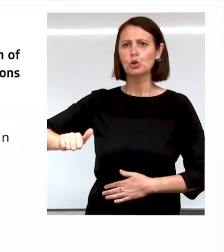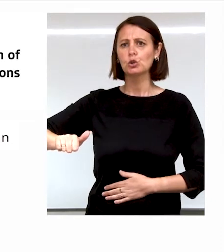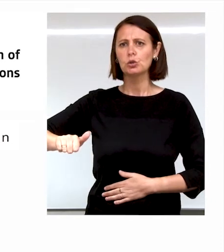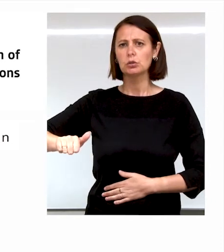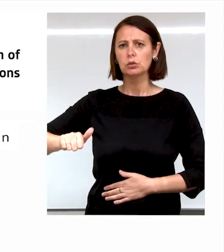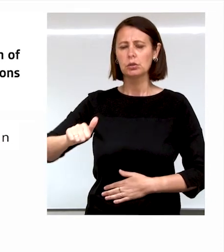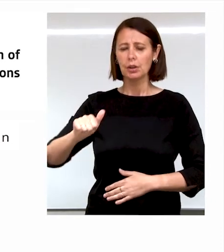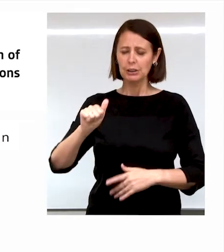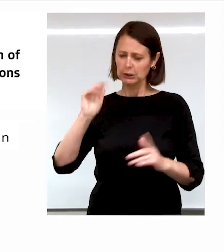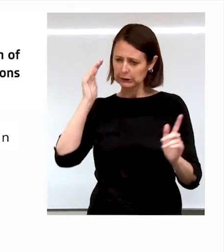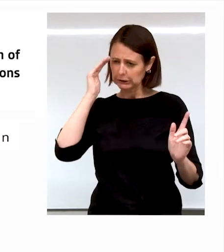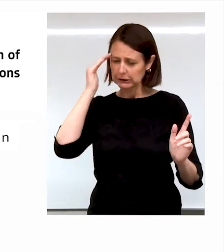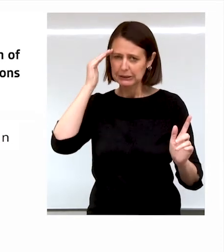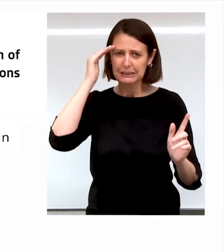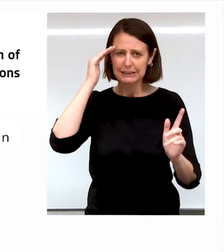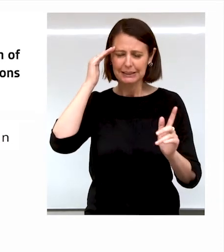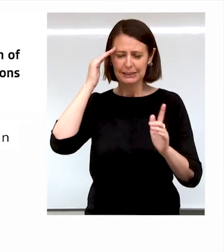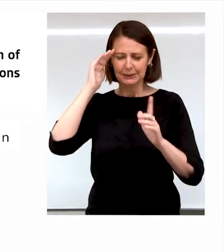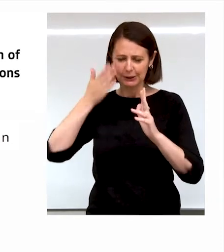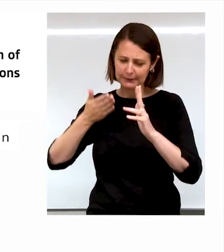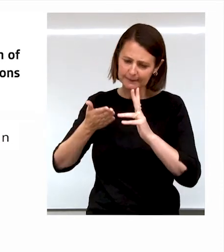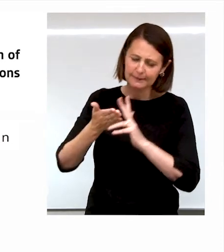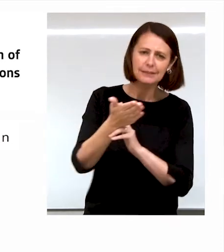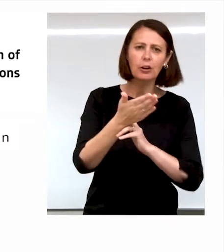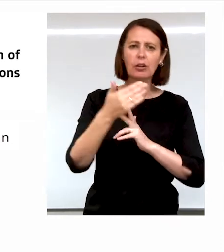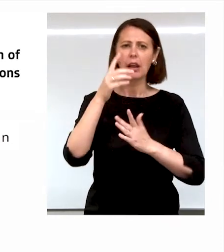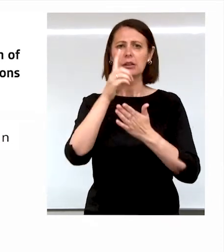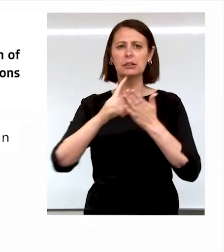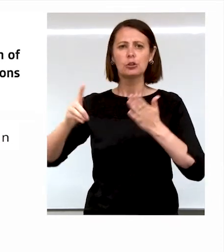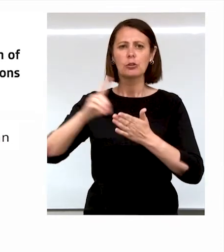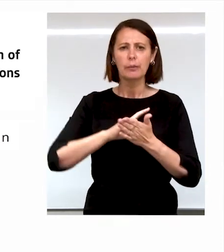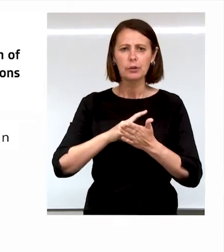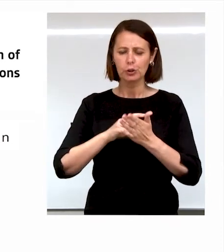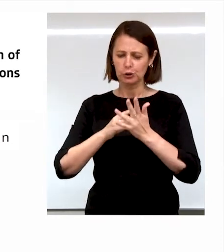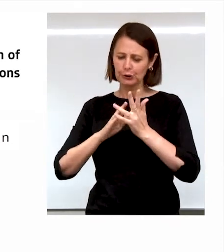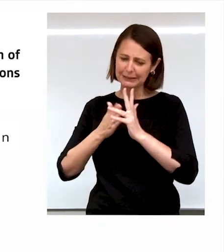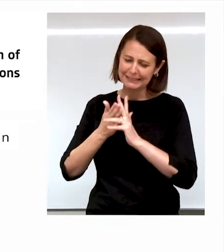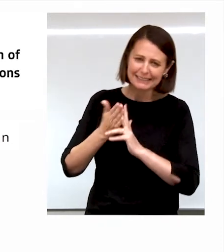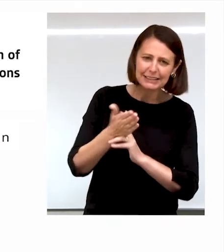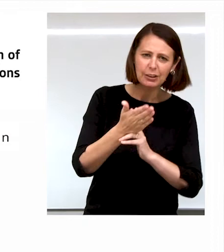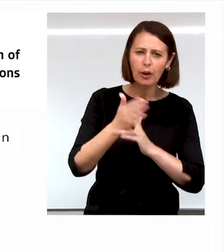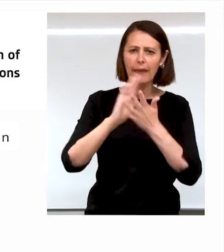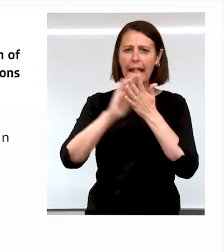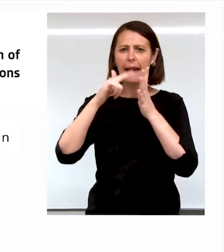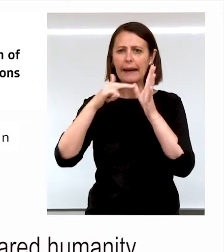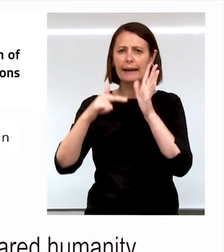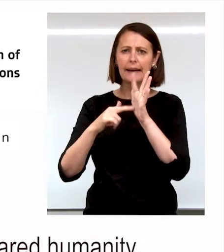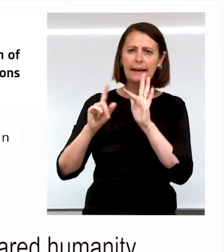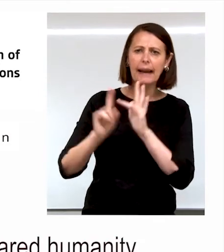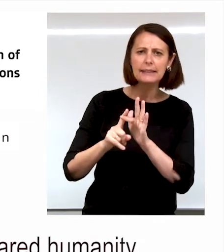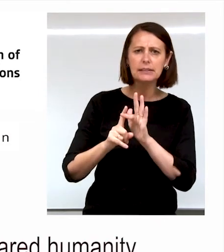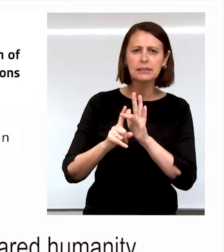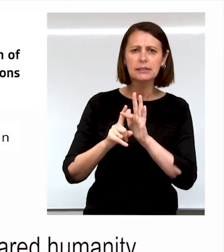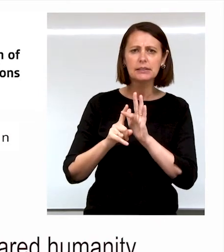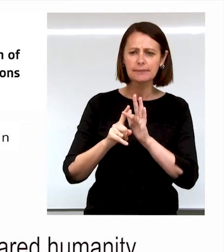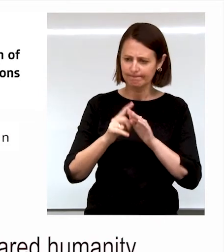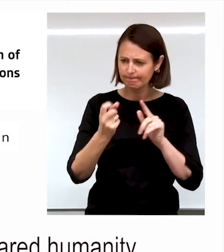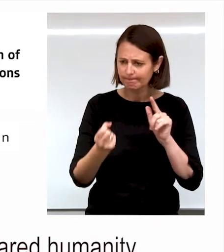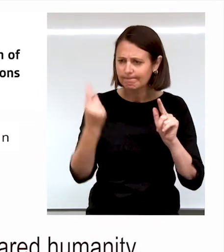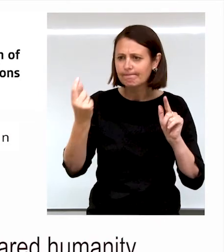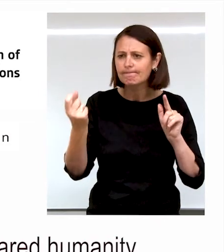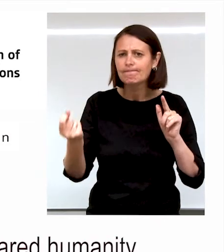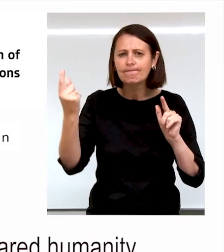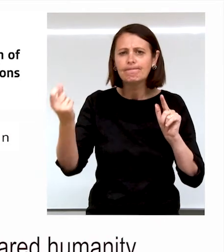to struggle against that discrimination to struggle against that hate so often